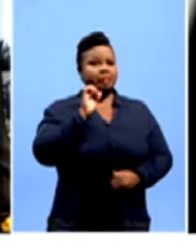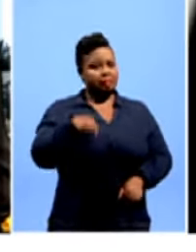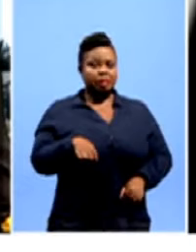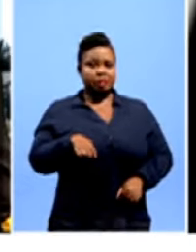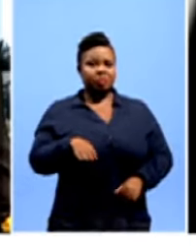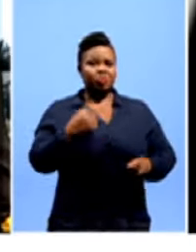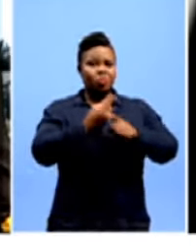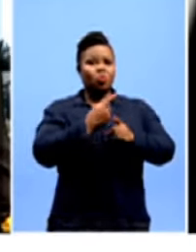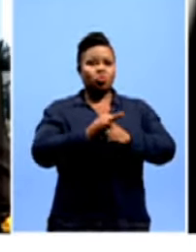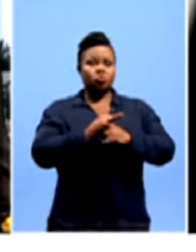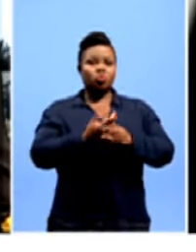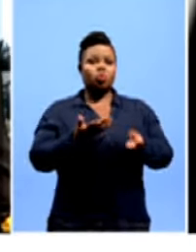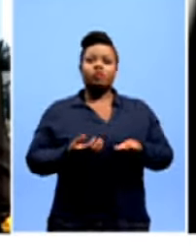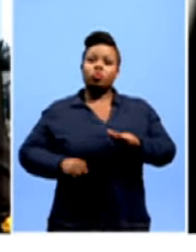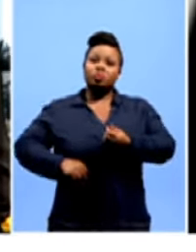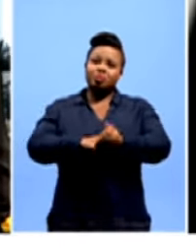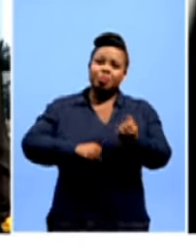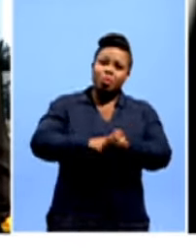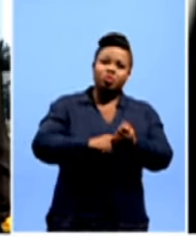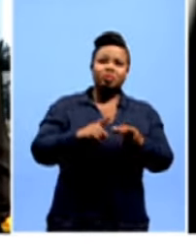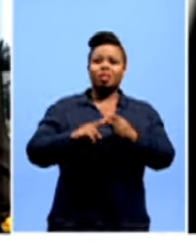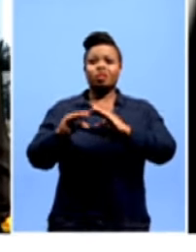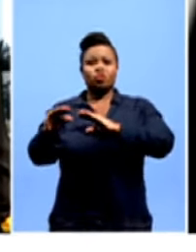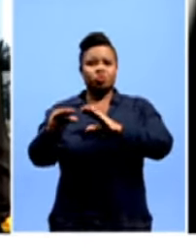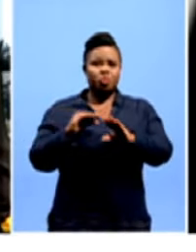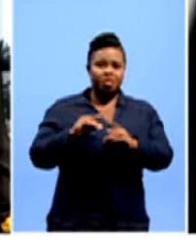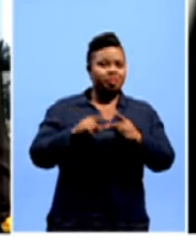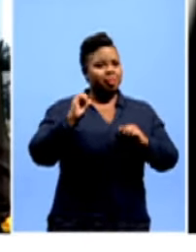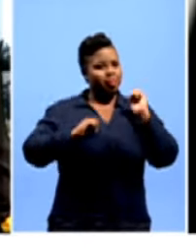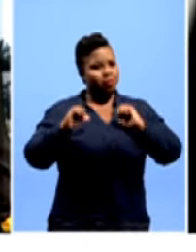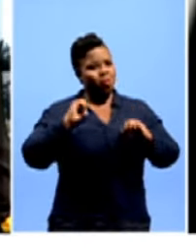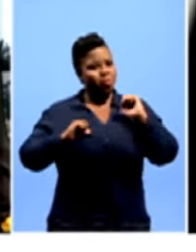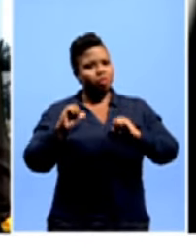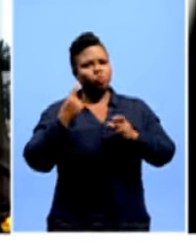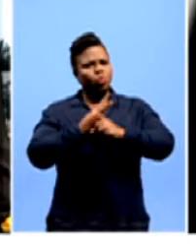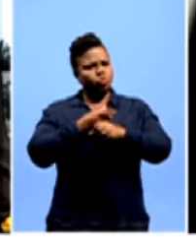consequences for support, sponsorships, and performance, does it not?